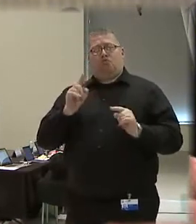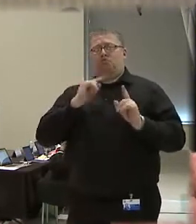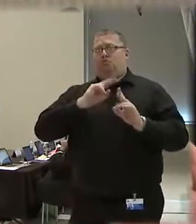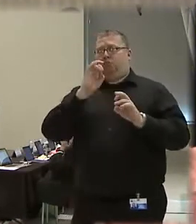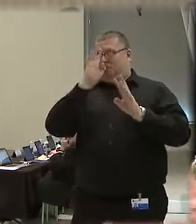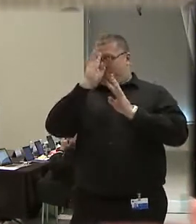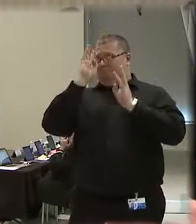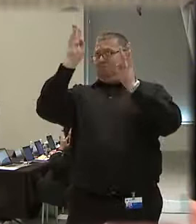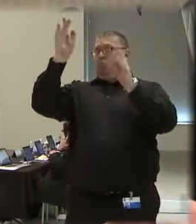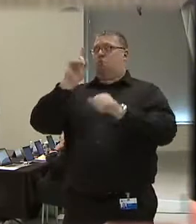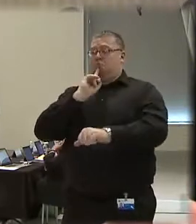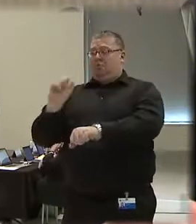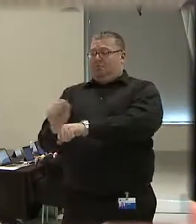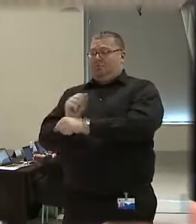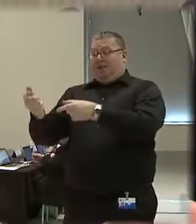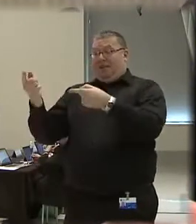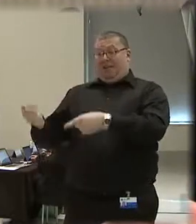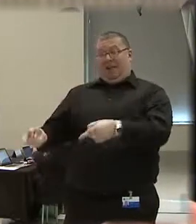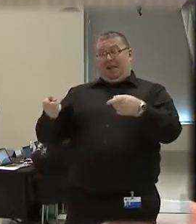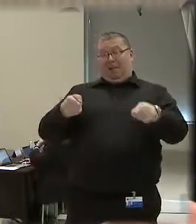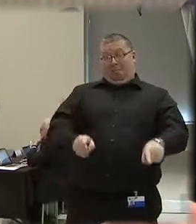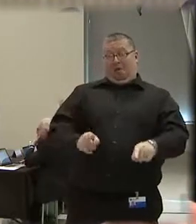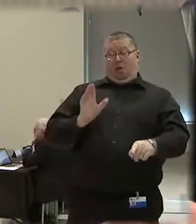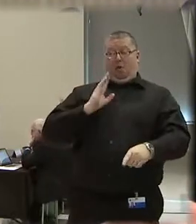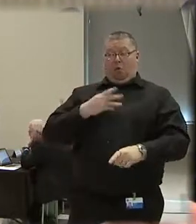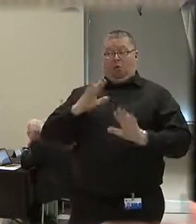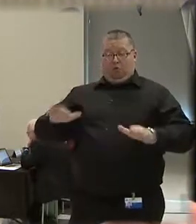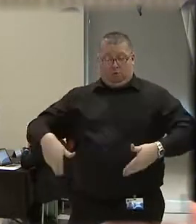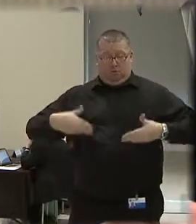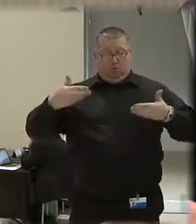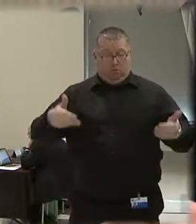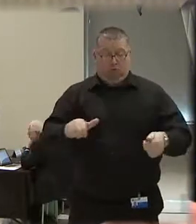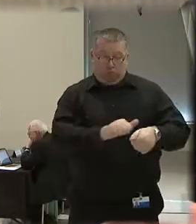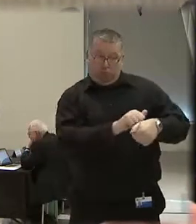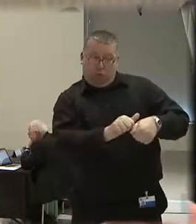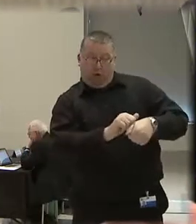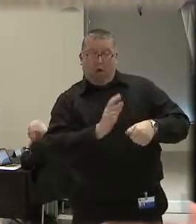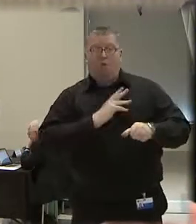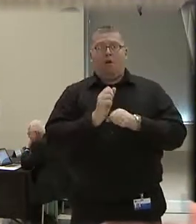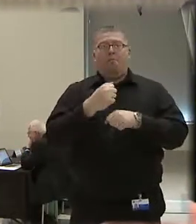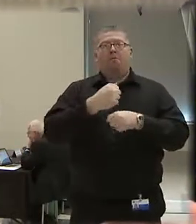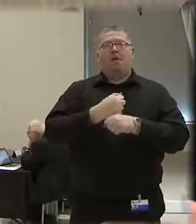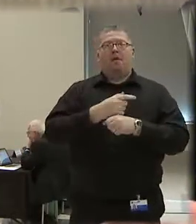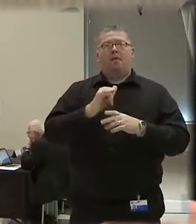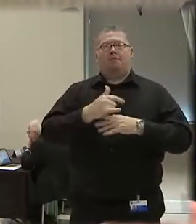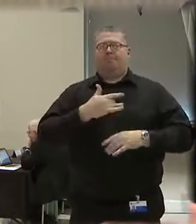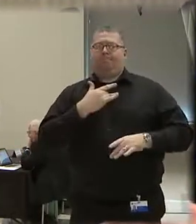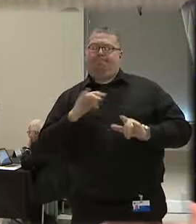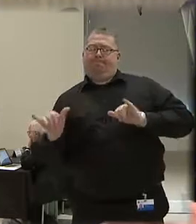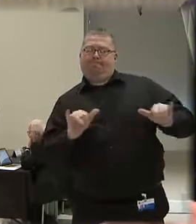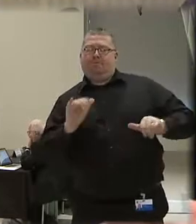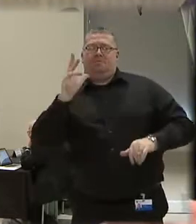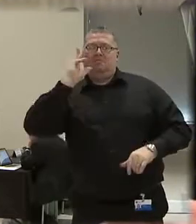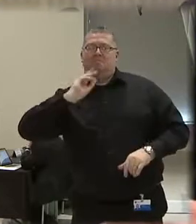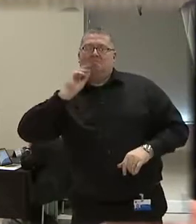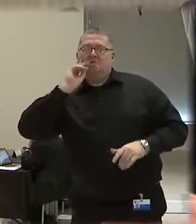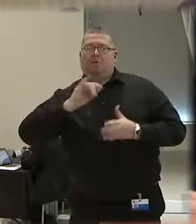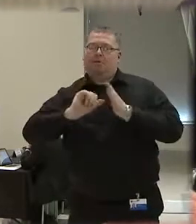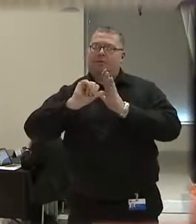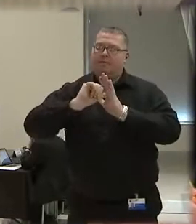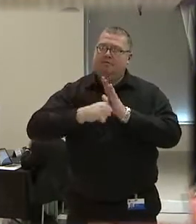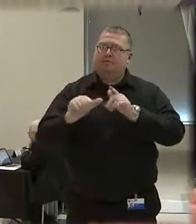-involved shootings and critical incidents that occurred within the Las Vegas Valley, we were able to create a series of scenario-based exercises that emphasized